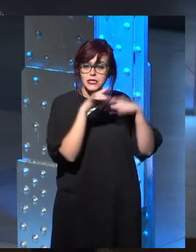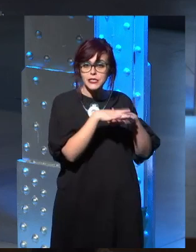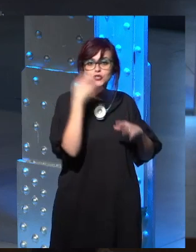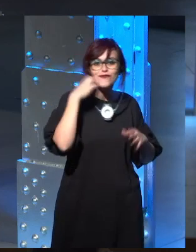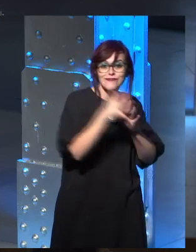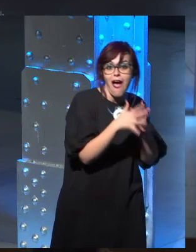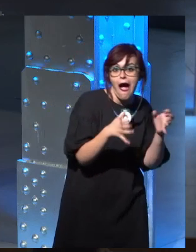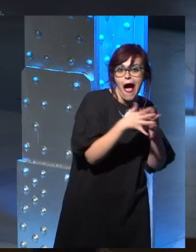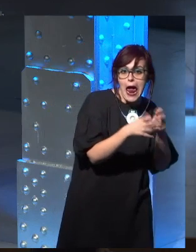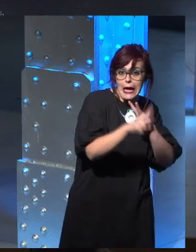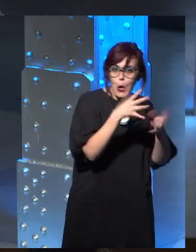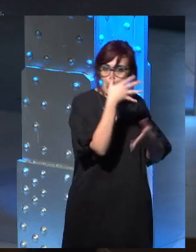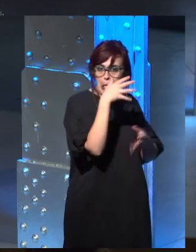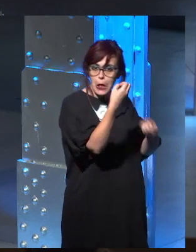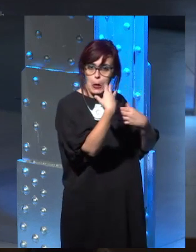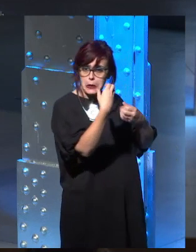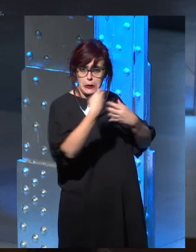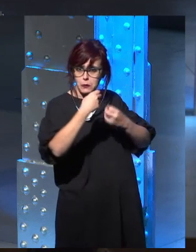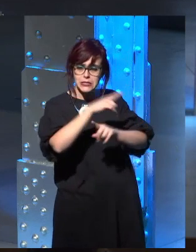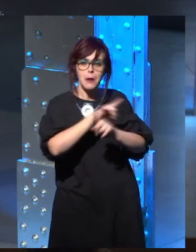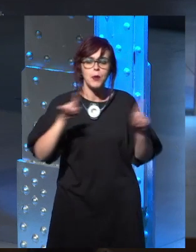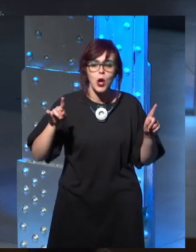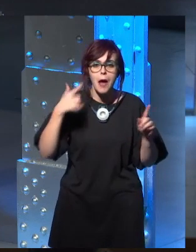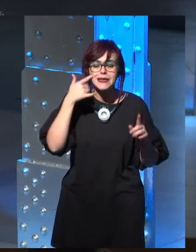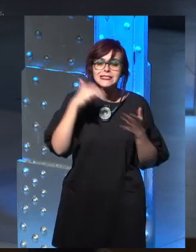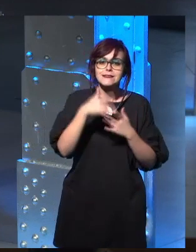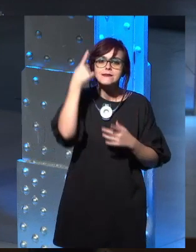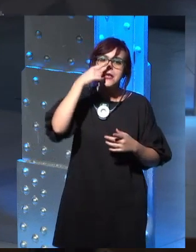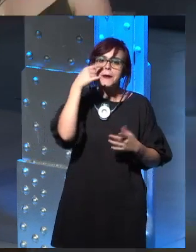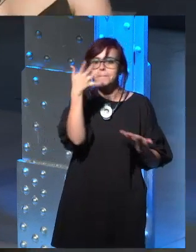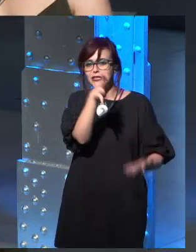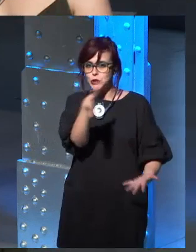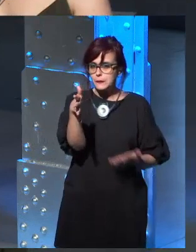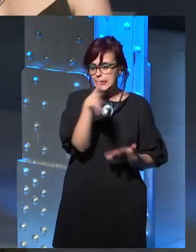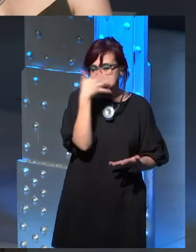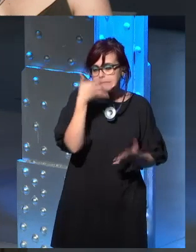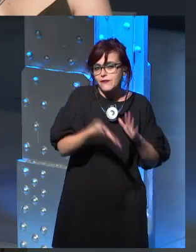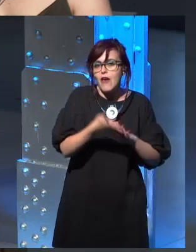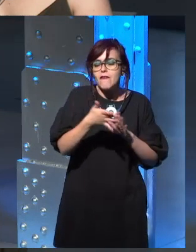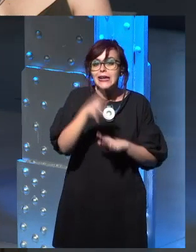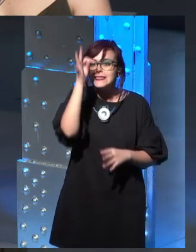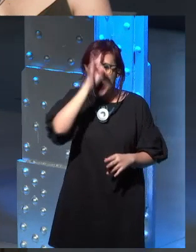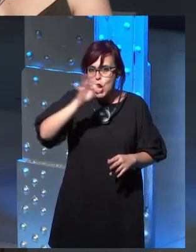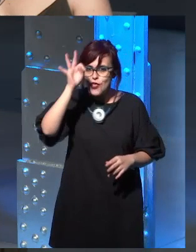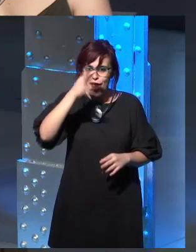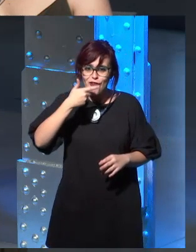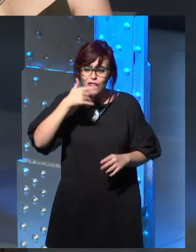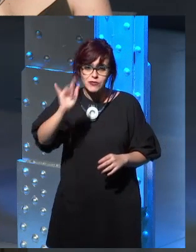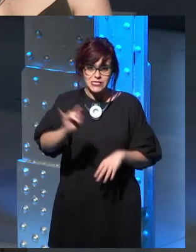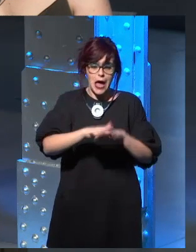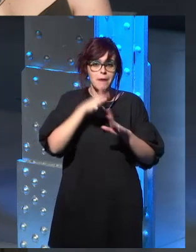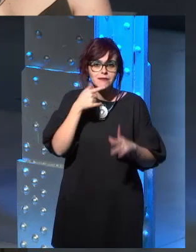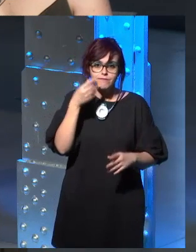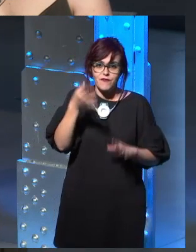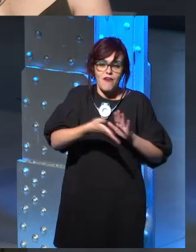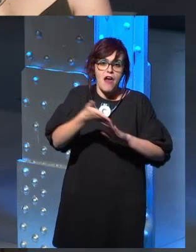these things, I, but I mean, my speculation is, is that it's very likely that Tyrion is someone who will make it to the end of the